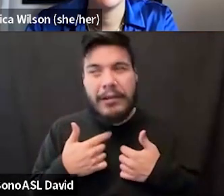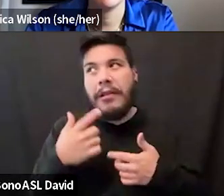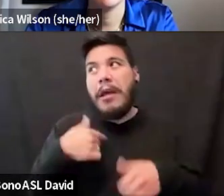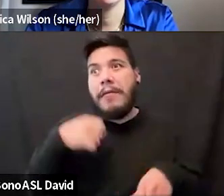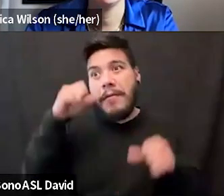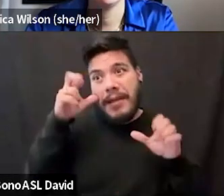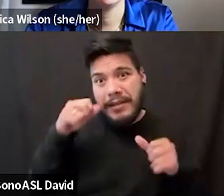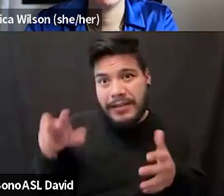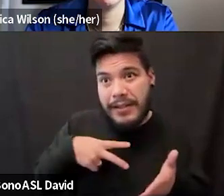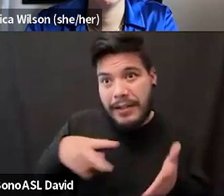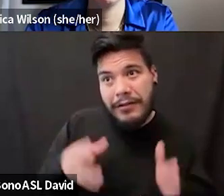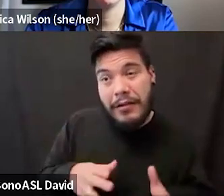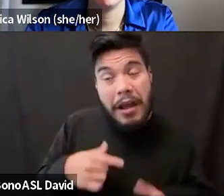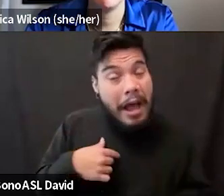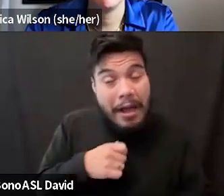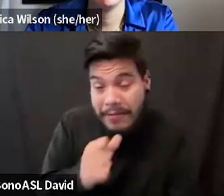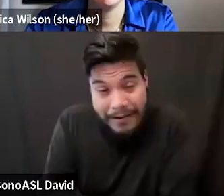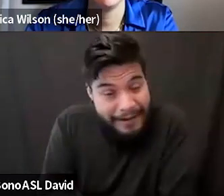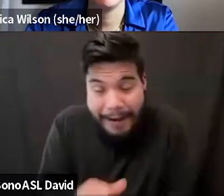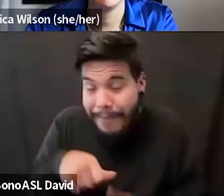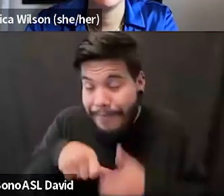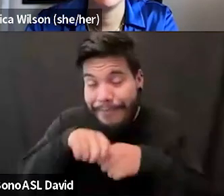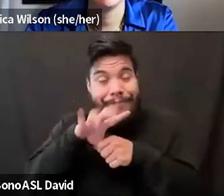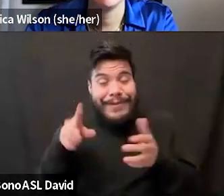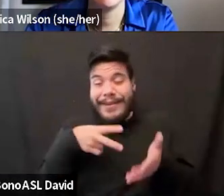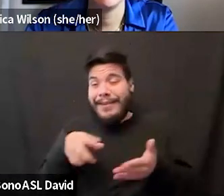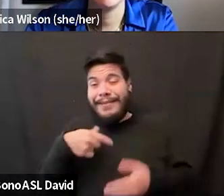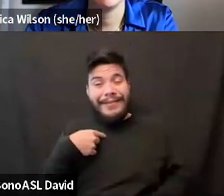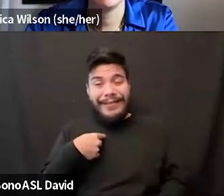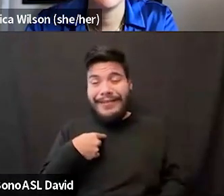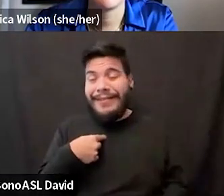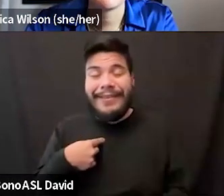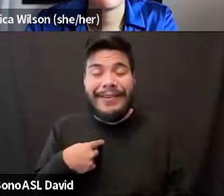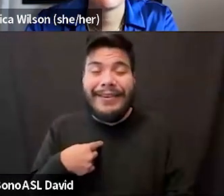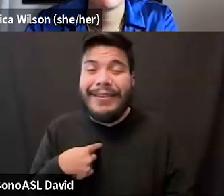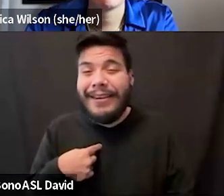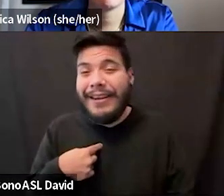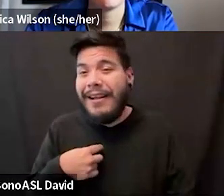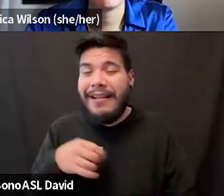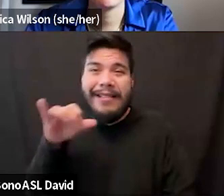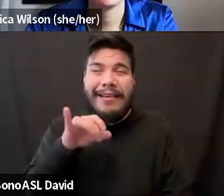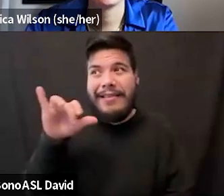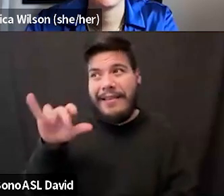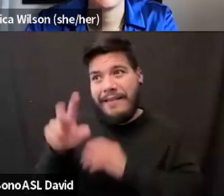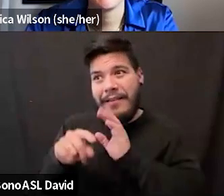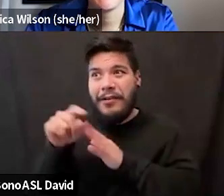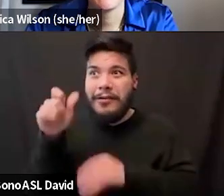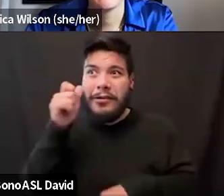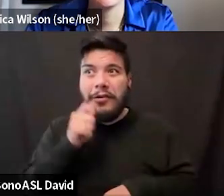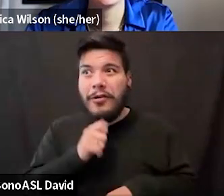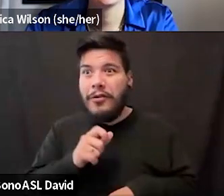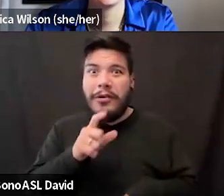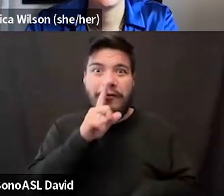which I definitely am not, um, as though I'm like the video girl kind of come to life.